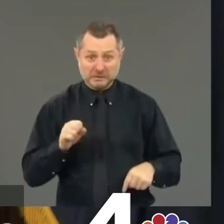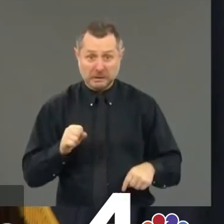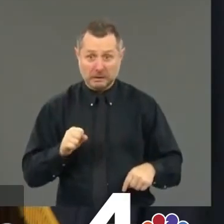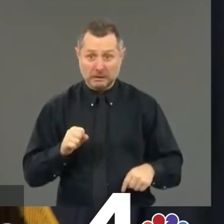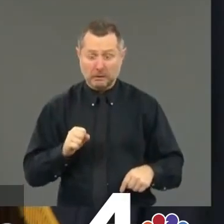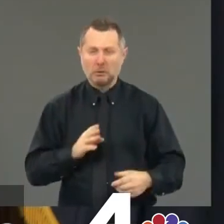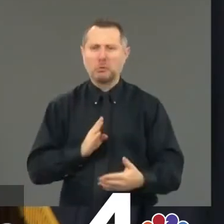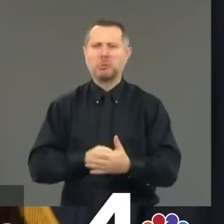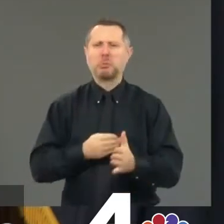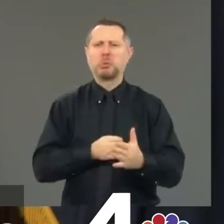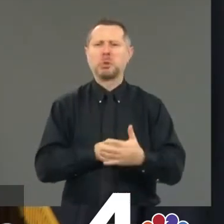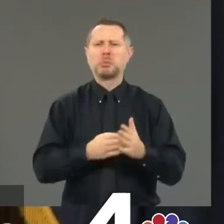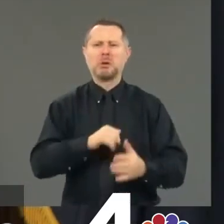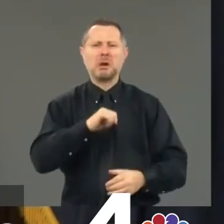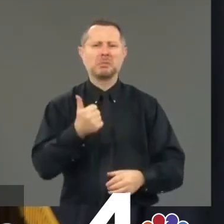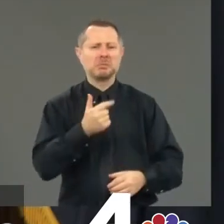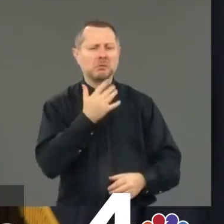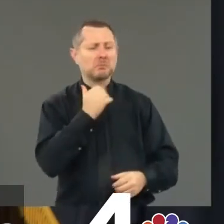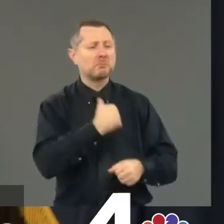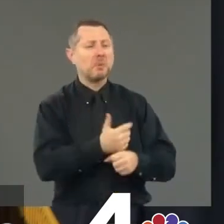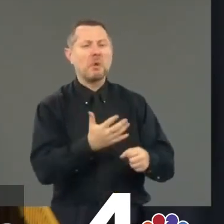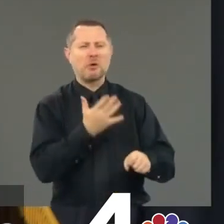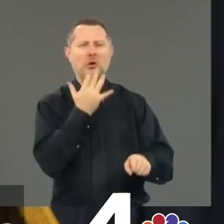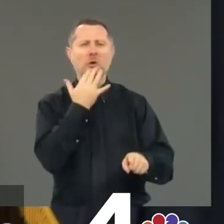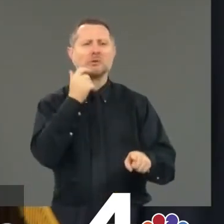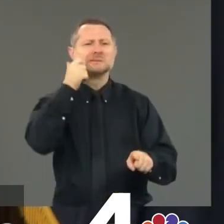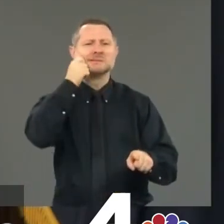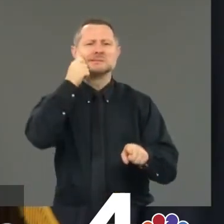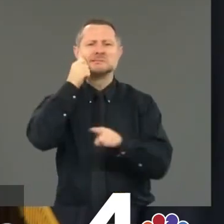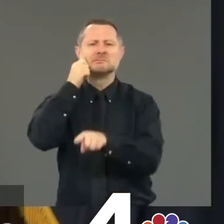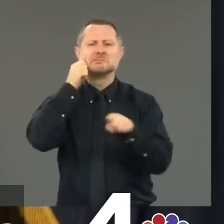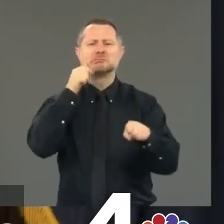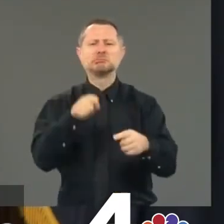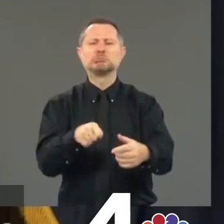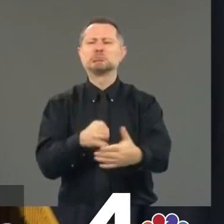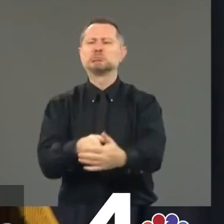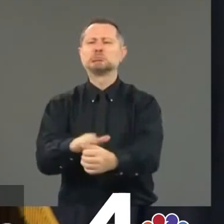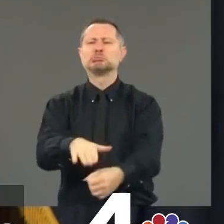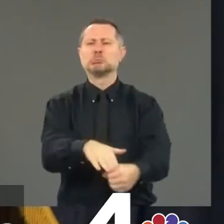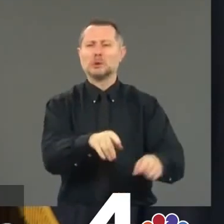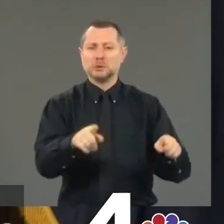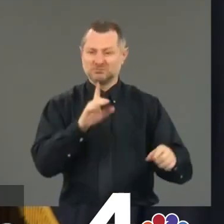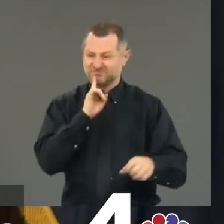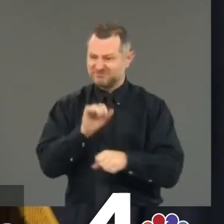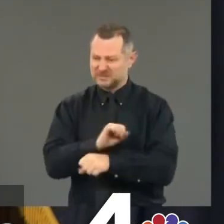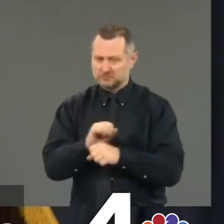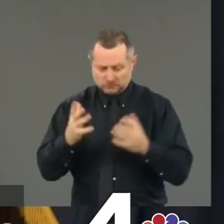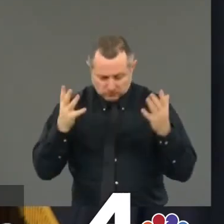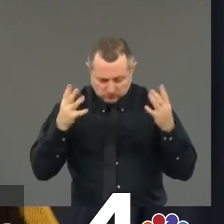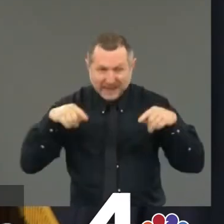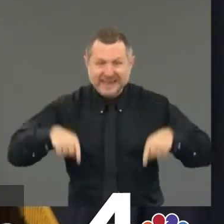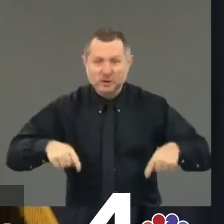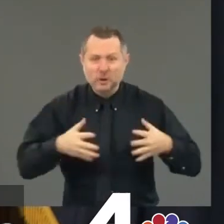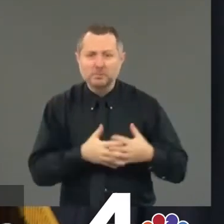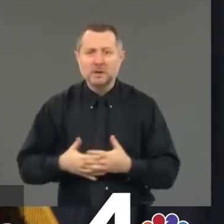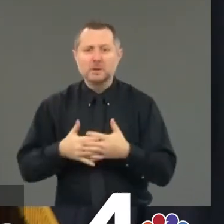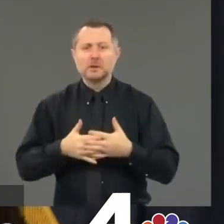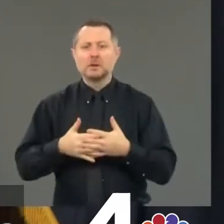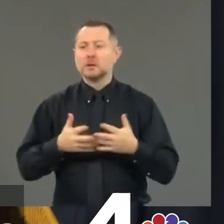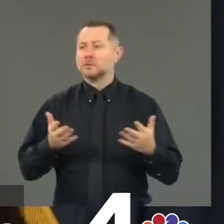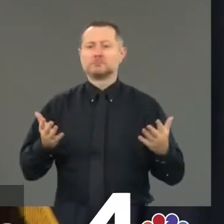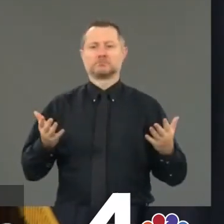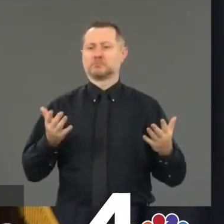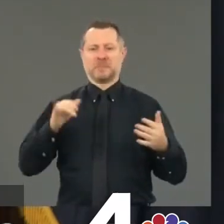color of skin. That is the simple, painful truth. But this is a moment for truth.